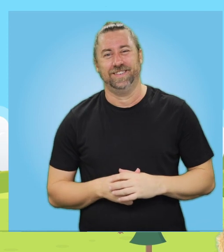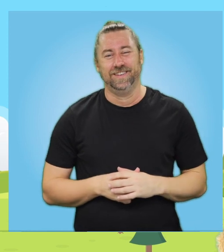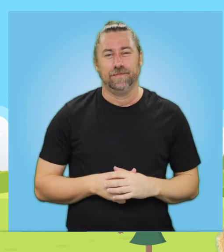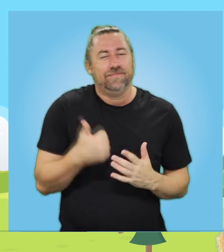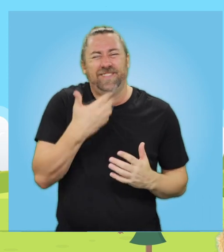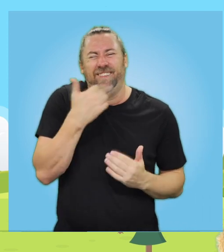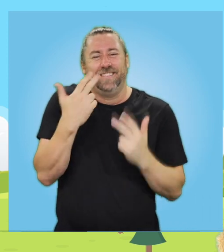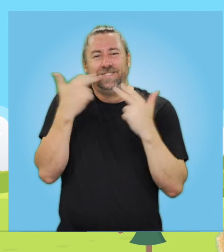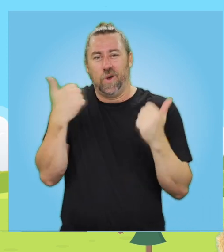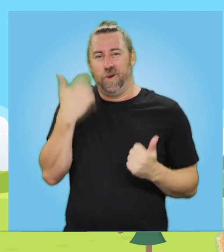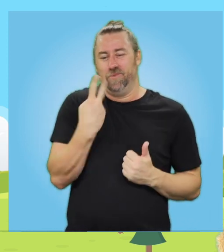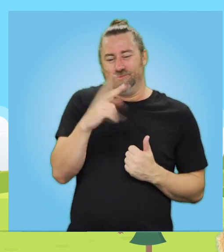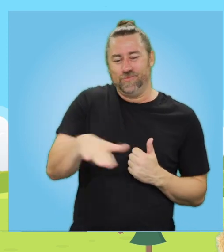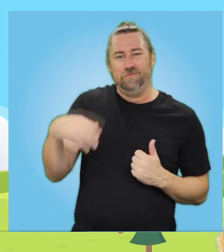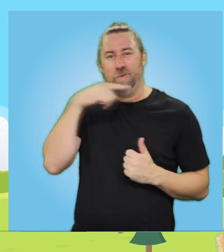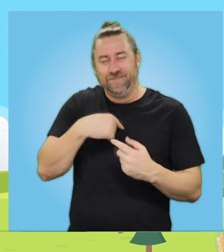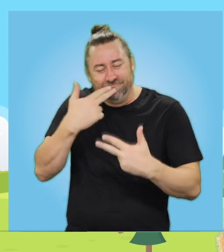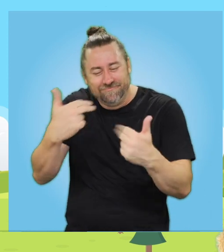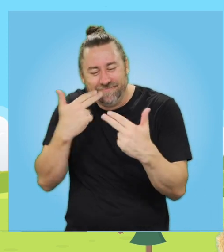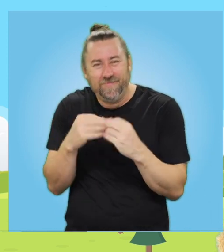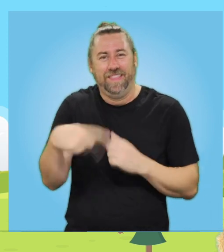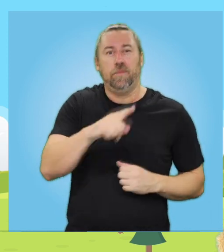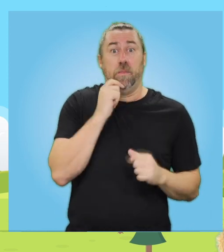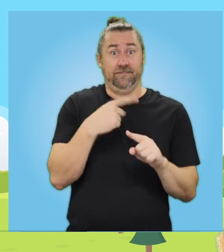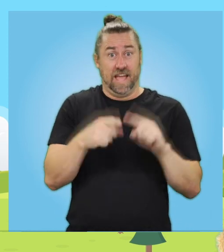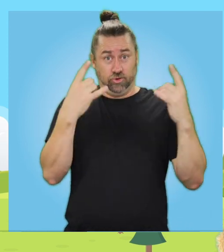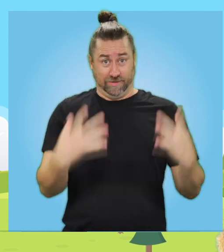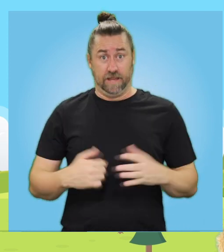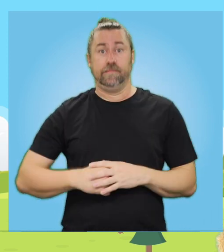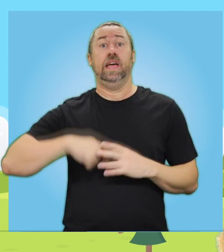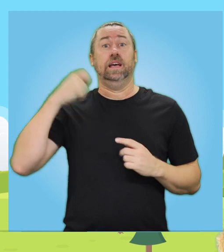What a beautiful song. I sing that to my boys all the time. Let's go again a little bit faster.